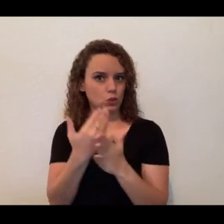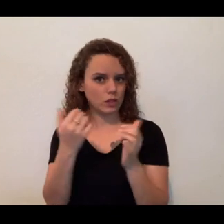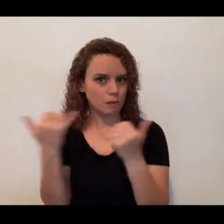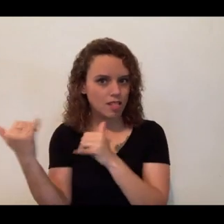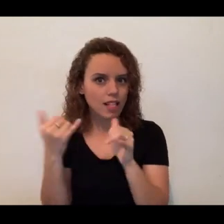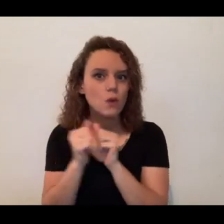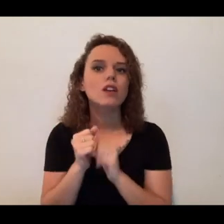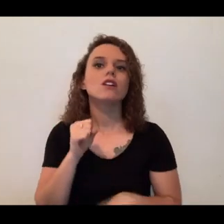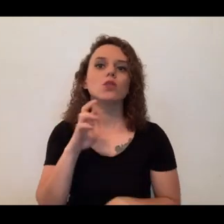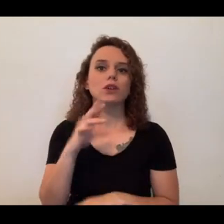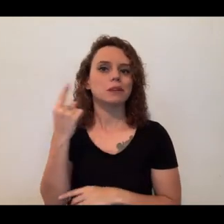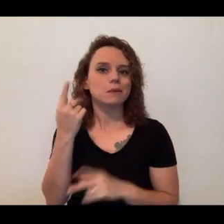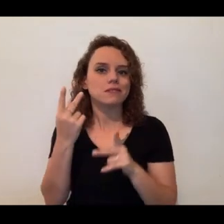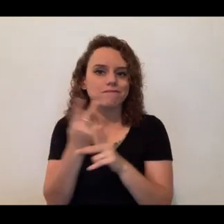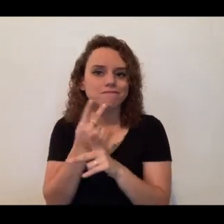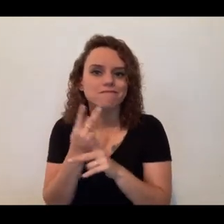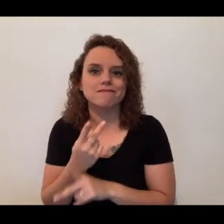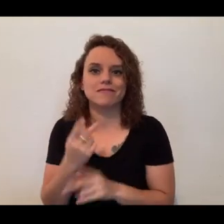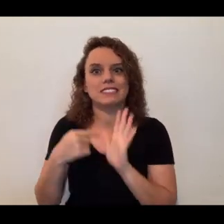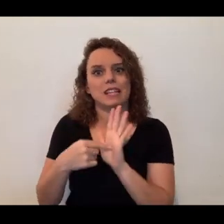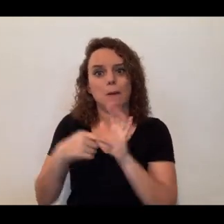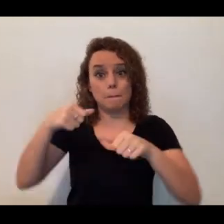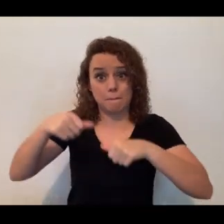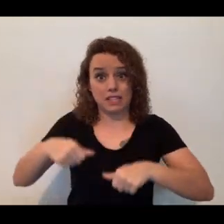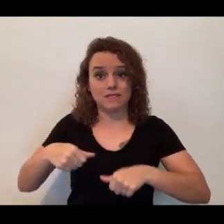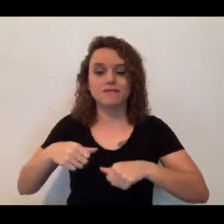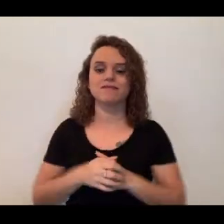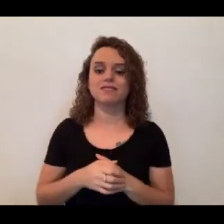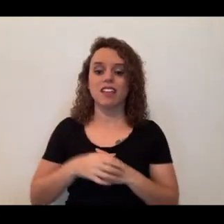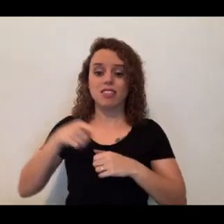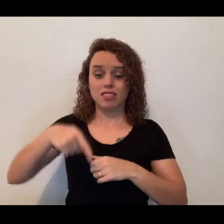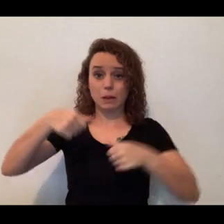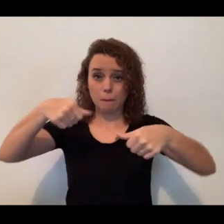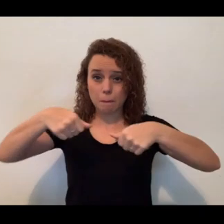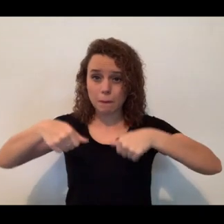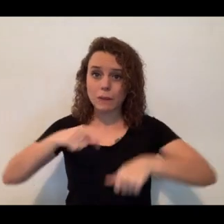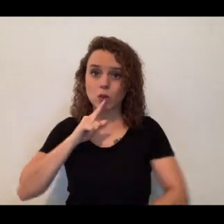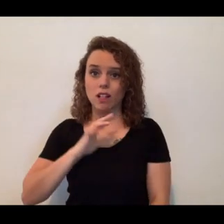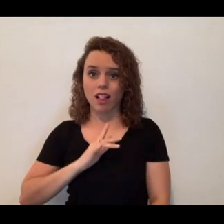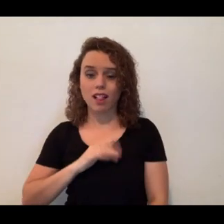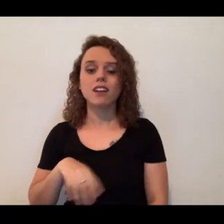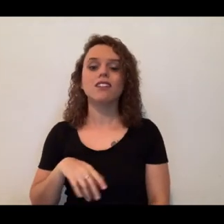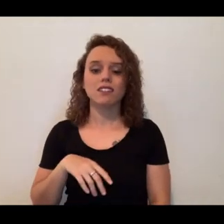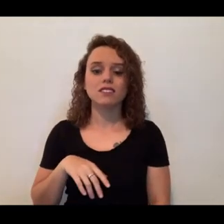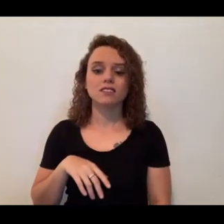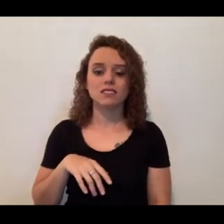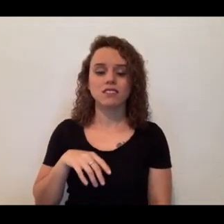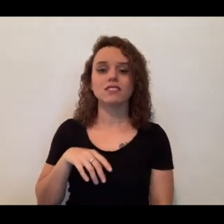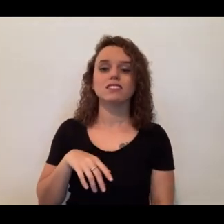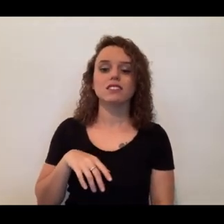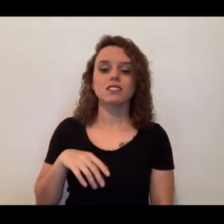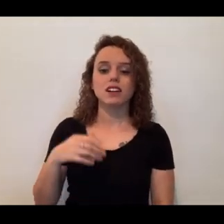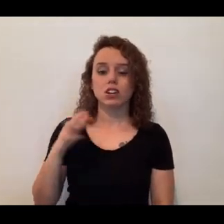fun to figure out, like a puzzle. Now, this is a really cool puzzle feeder that she has right here. It has